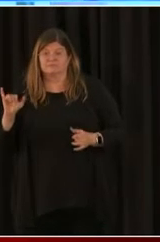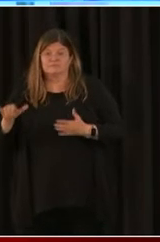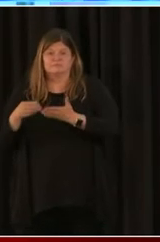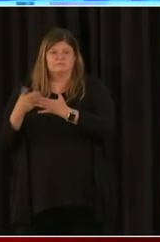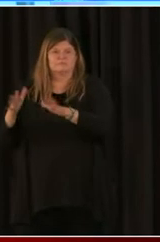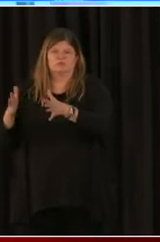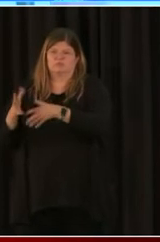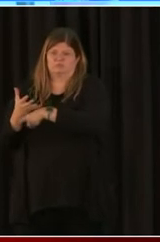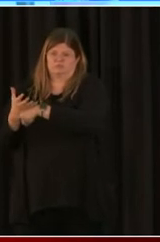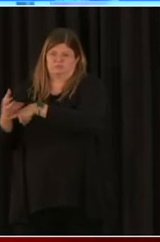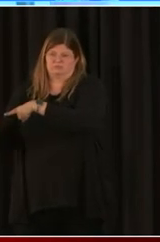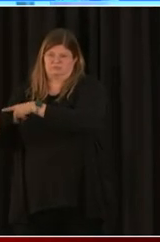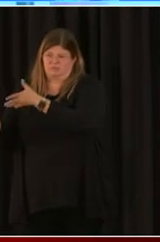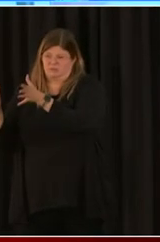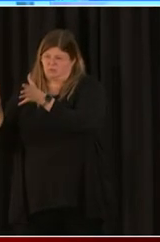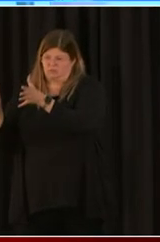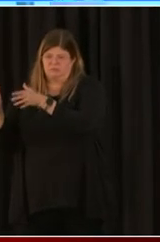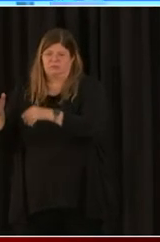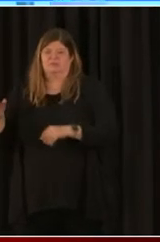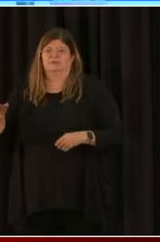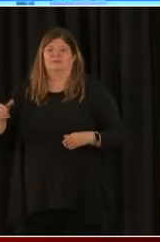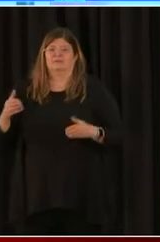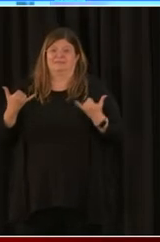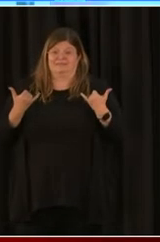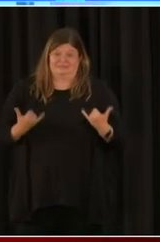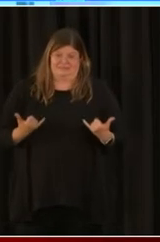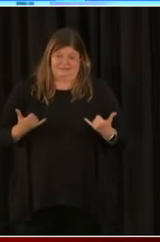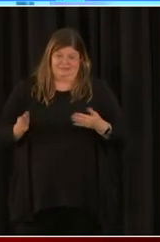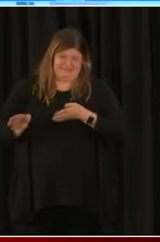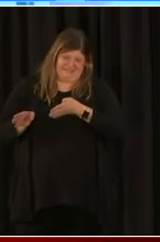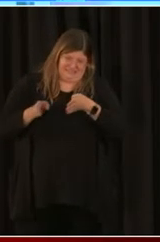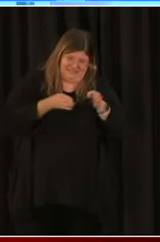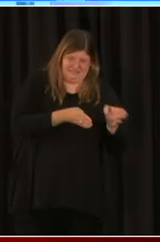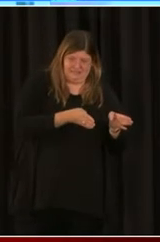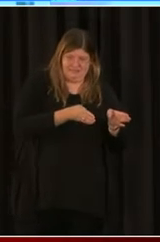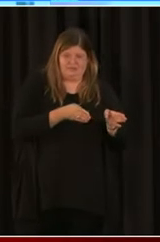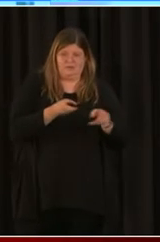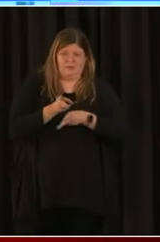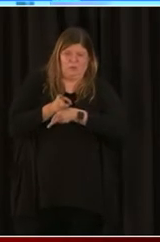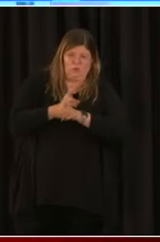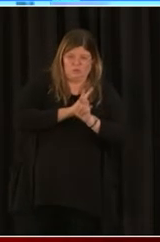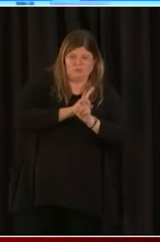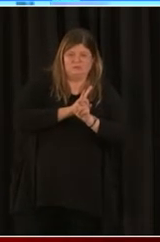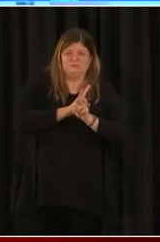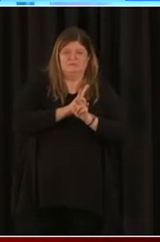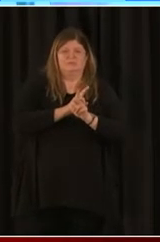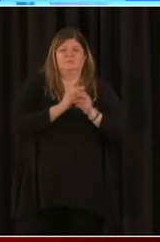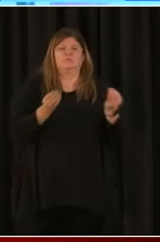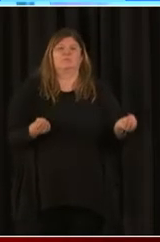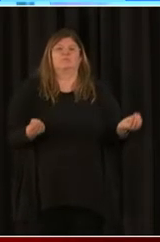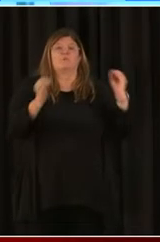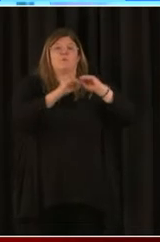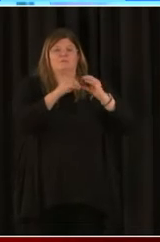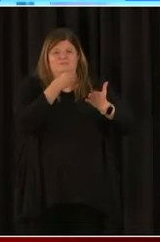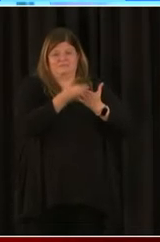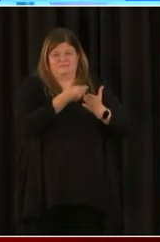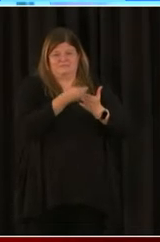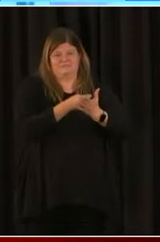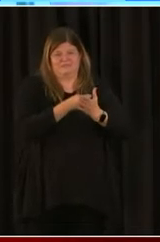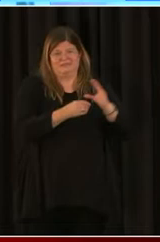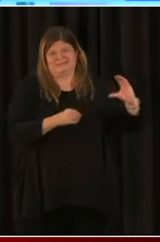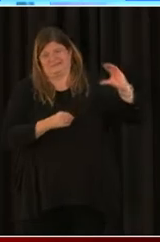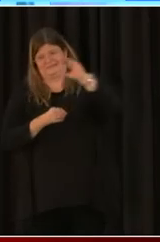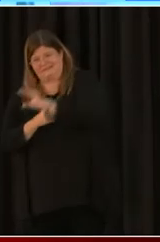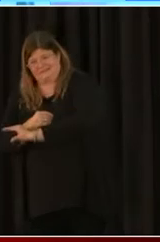get the EIDL loan. Also, eligible small businesses are able to receive additional funding